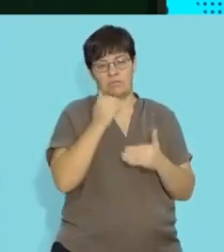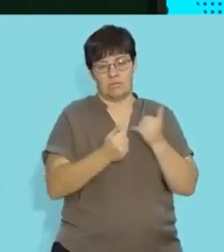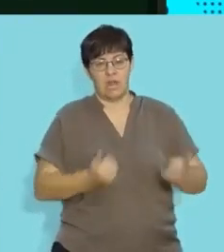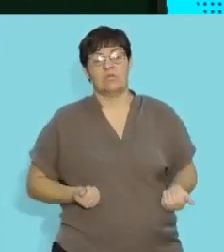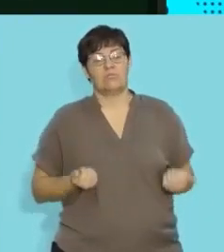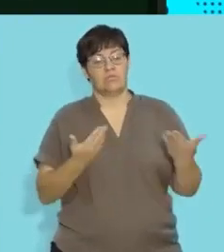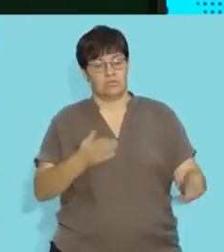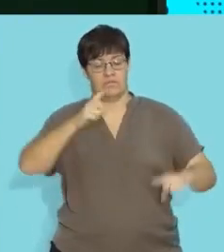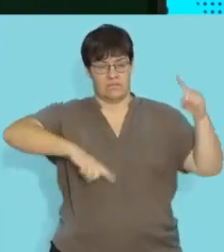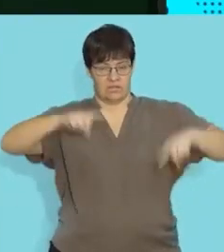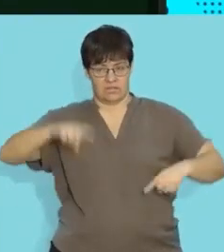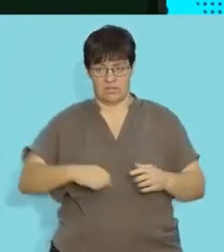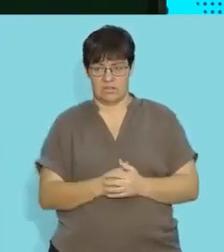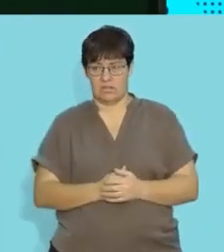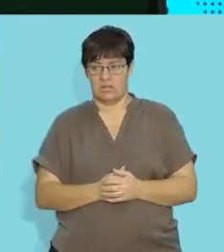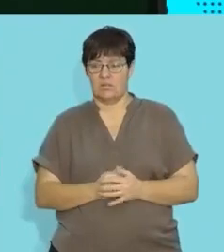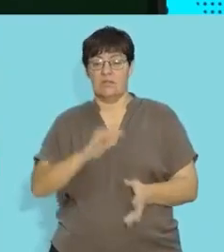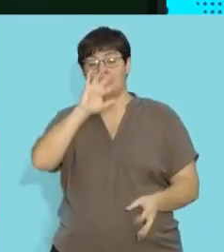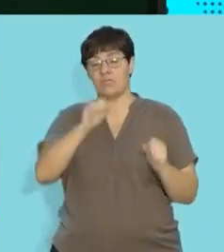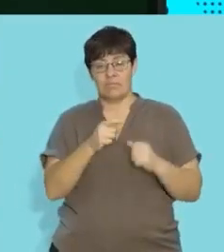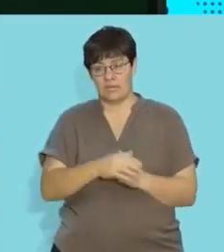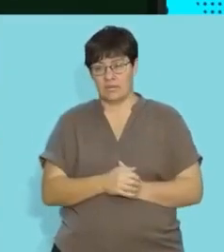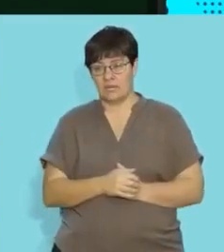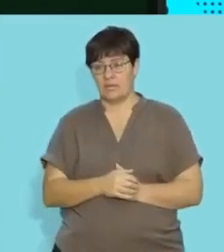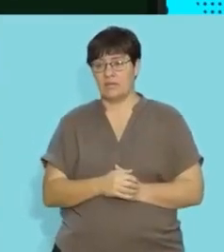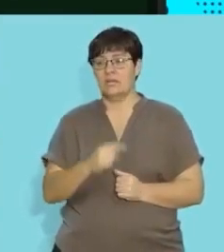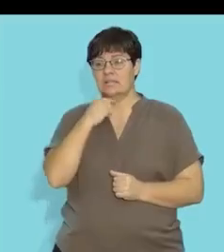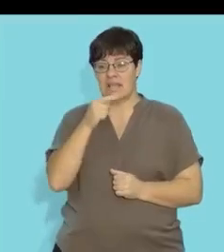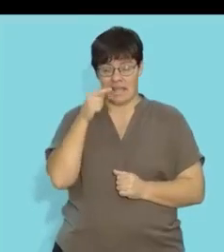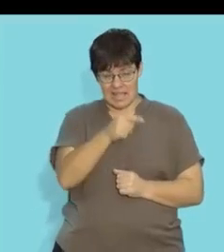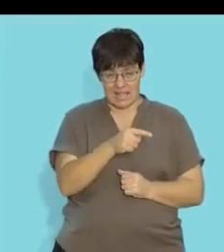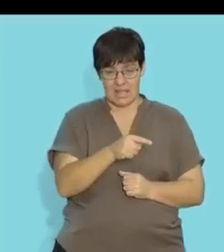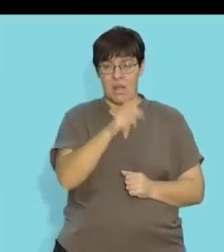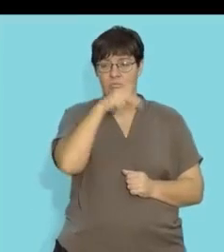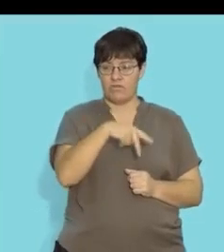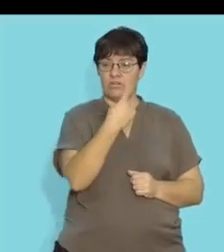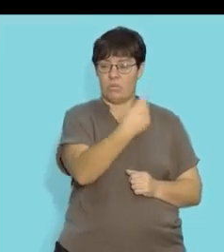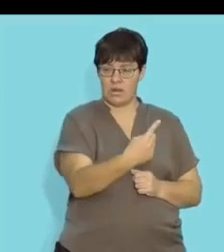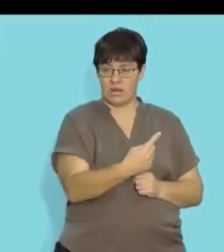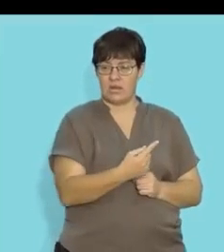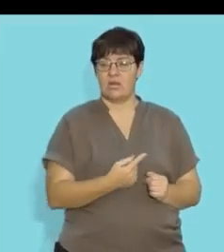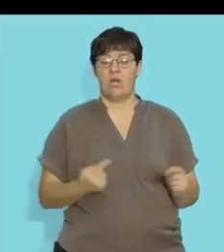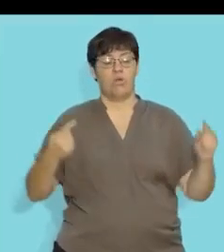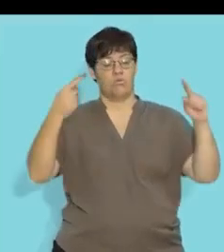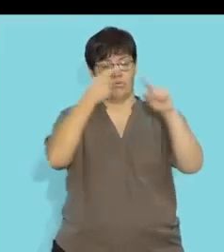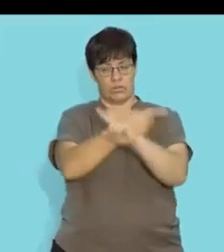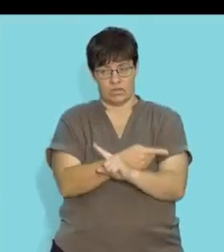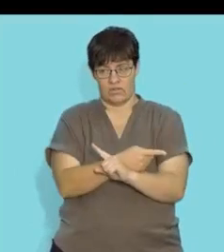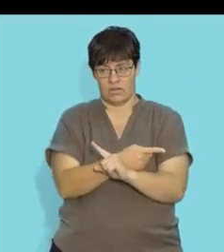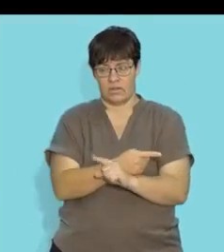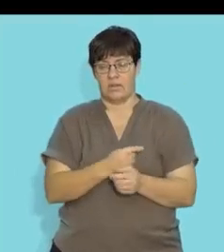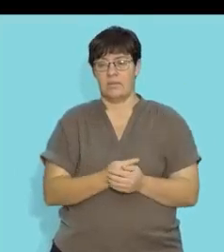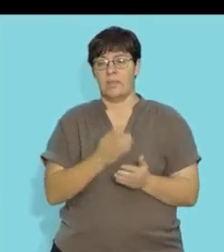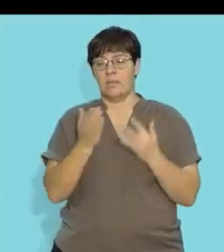variation so as we wrap this segment up we mention that it's in prophase one and we refer to the process of crossing